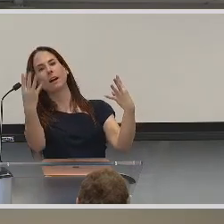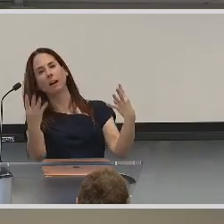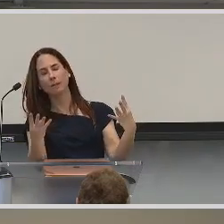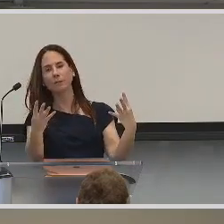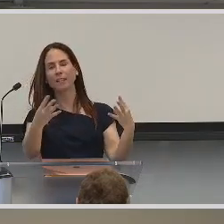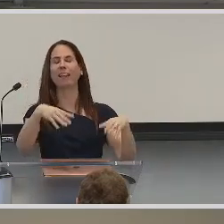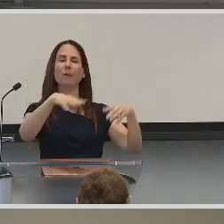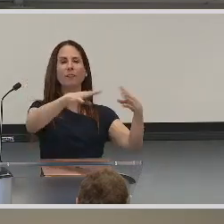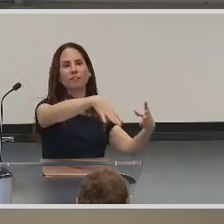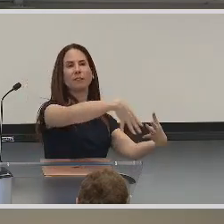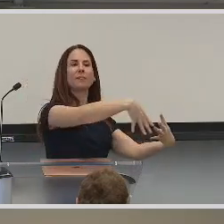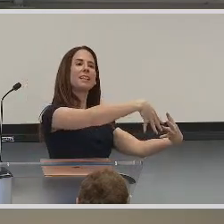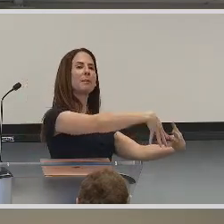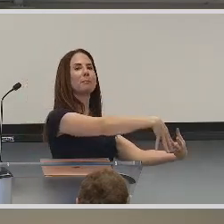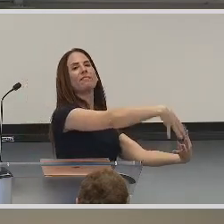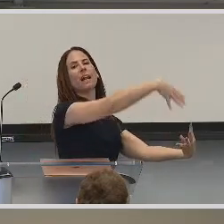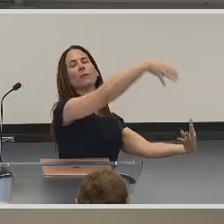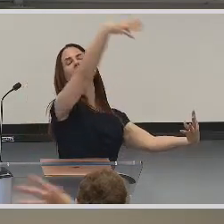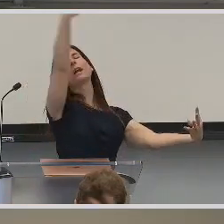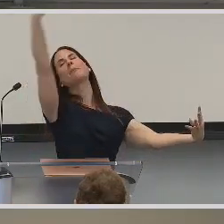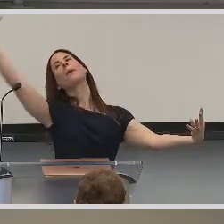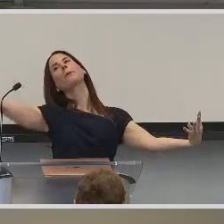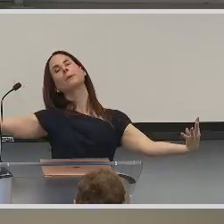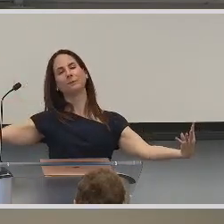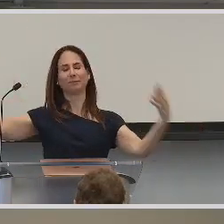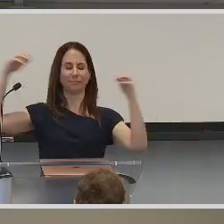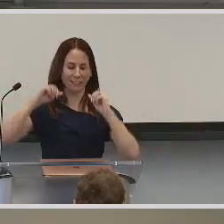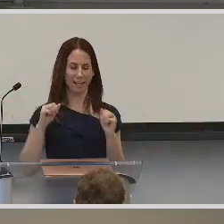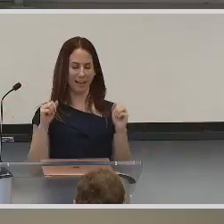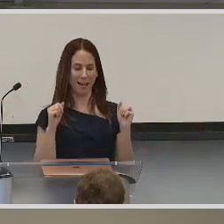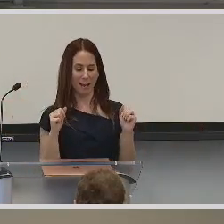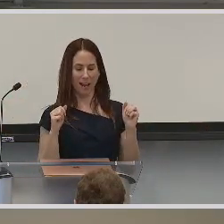Rainbow. I like that one. can be fine with it. Rainbow.